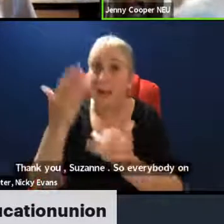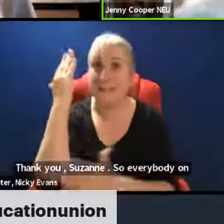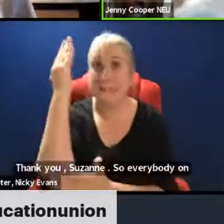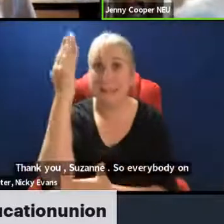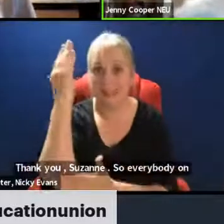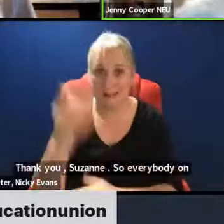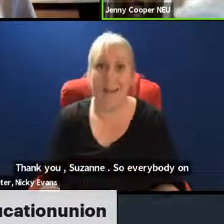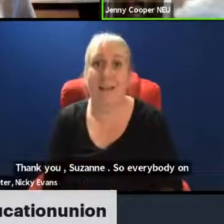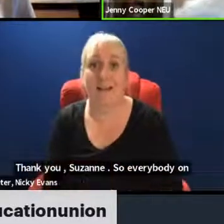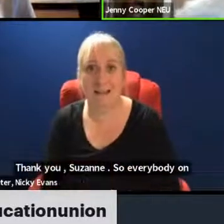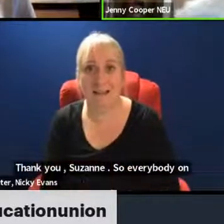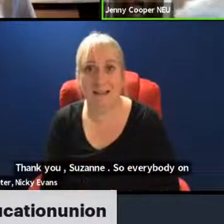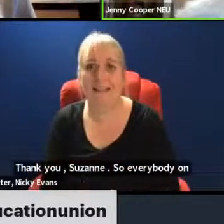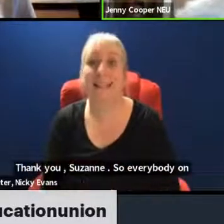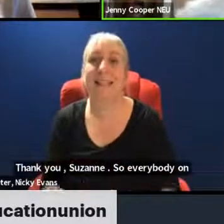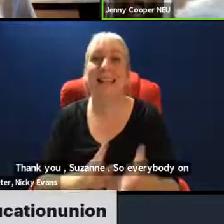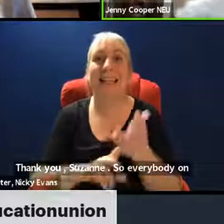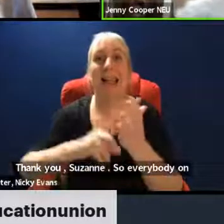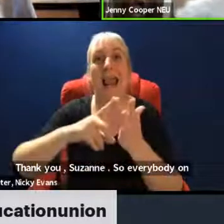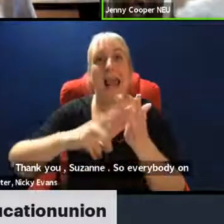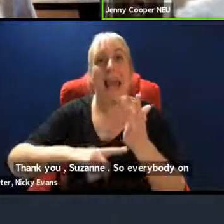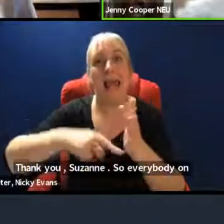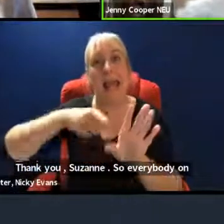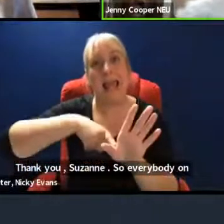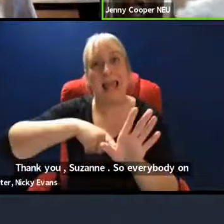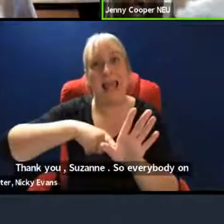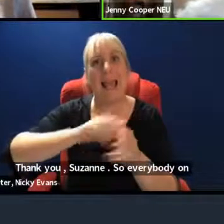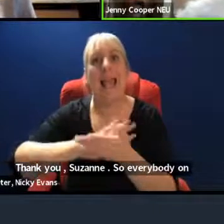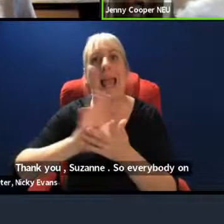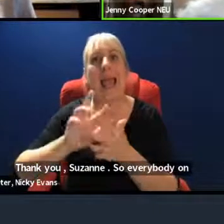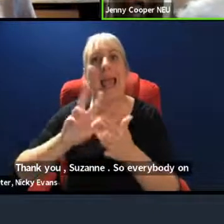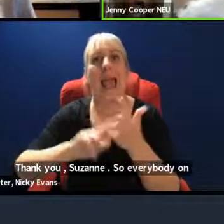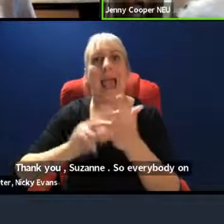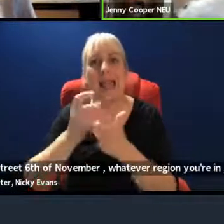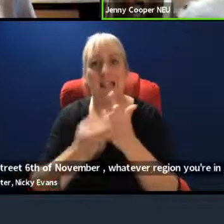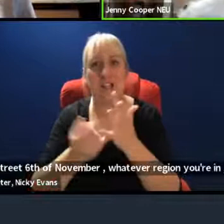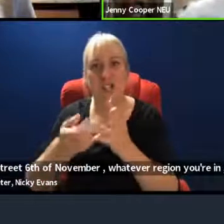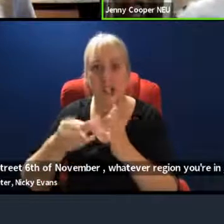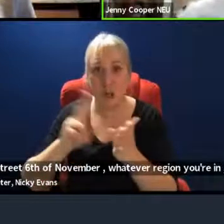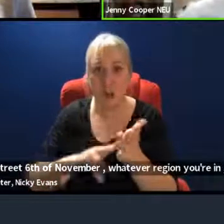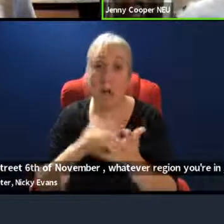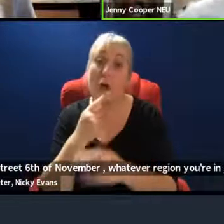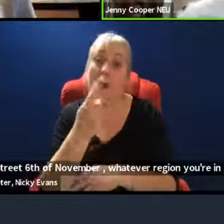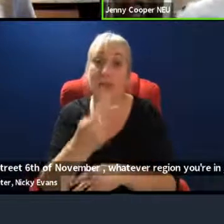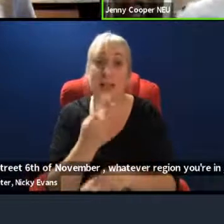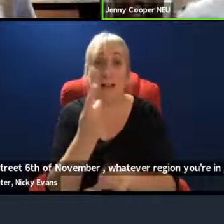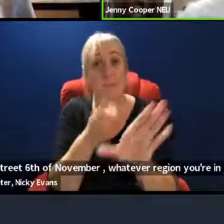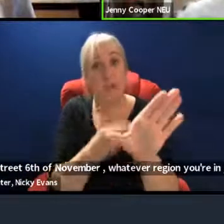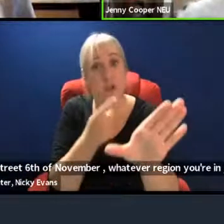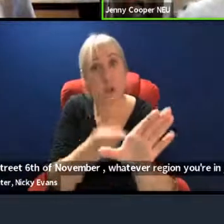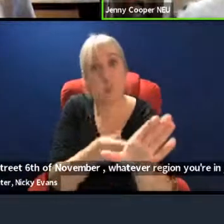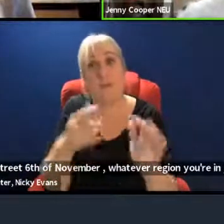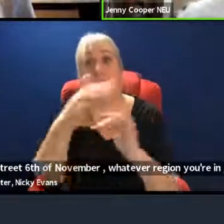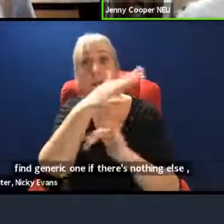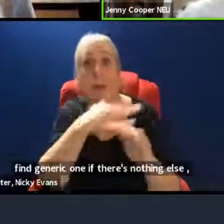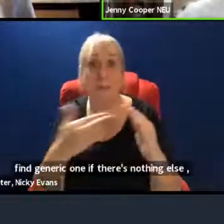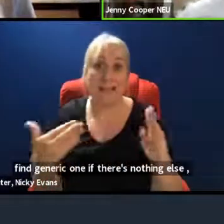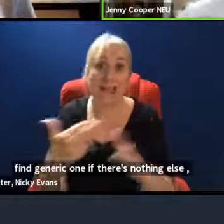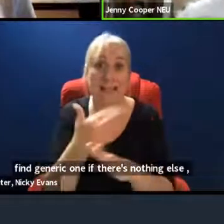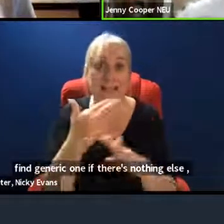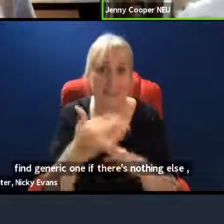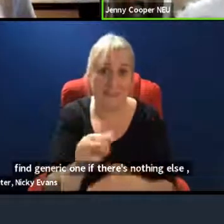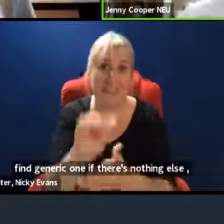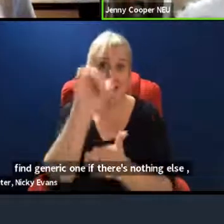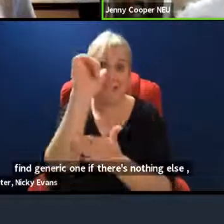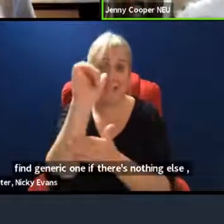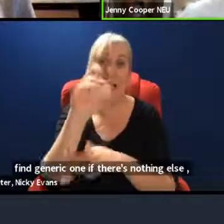who is Lily Henderson. And Lily is a youth climate activist who's based in Scotland, and